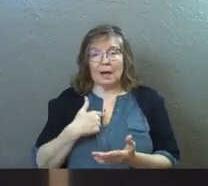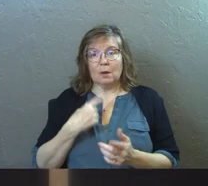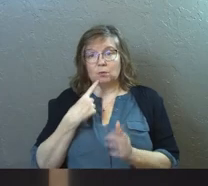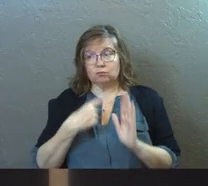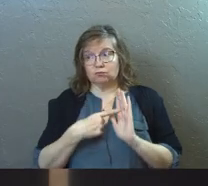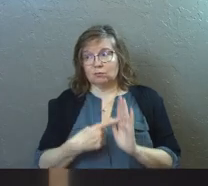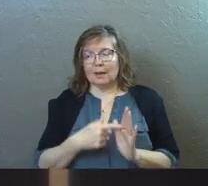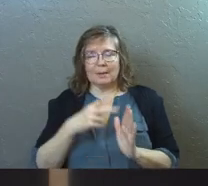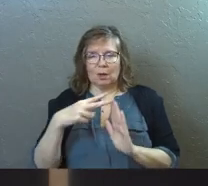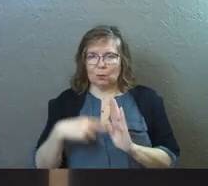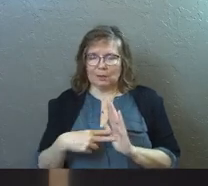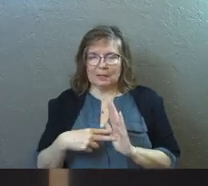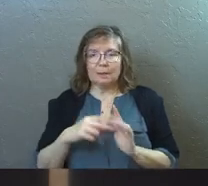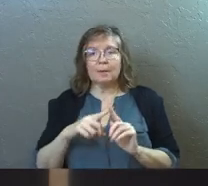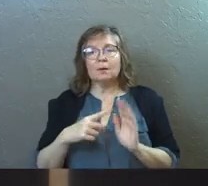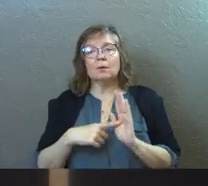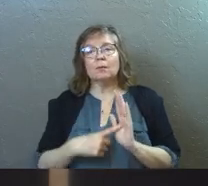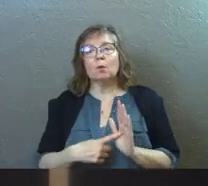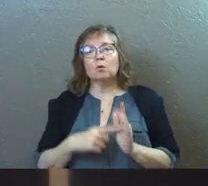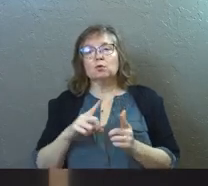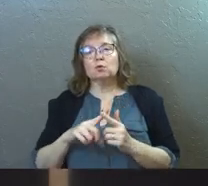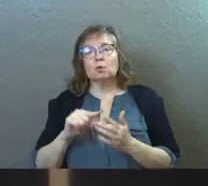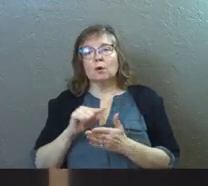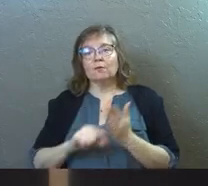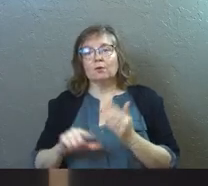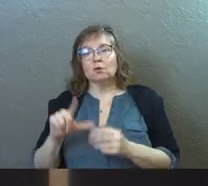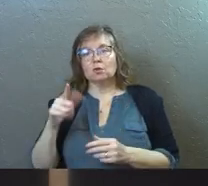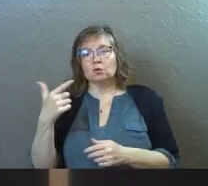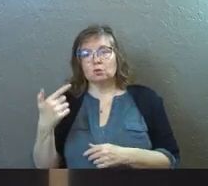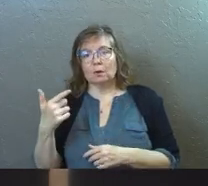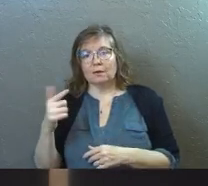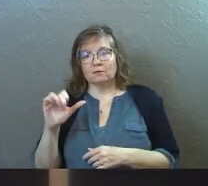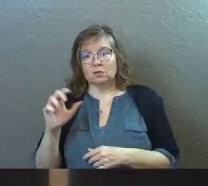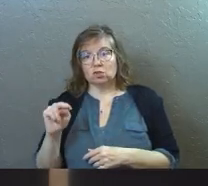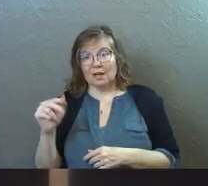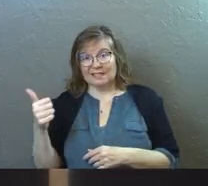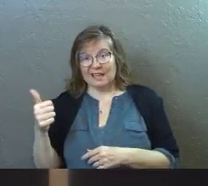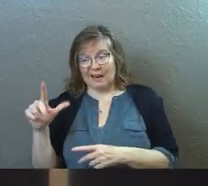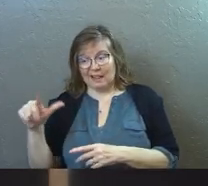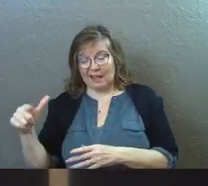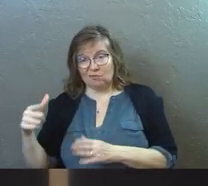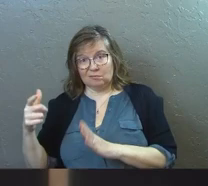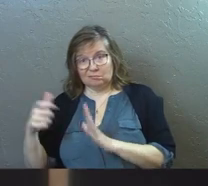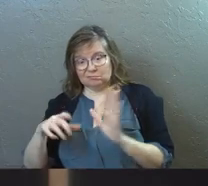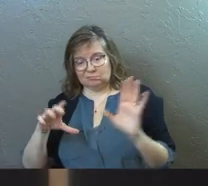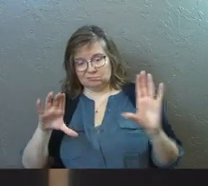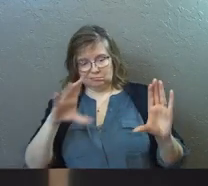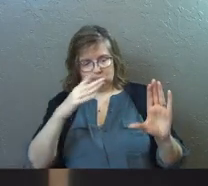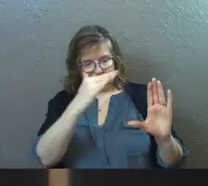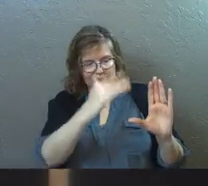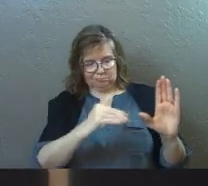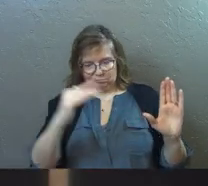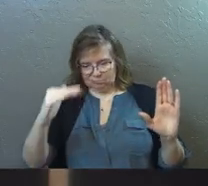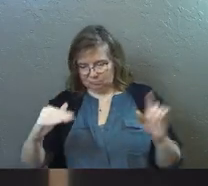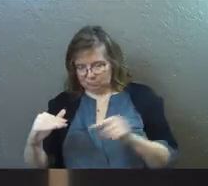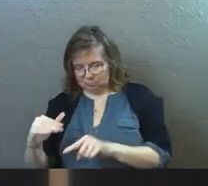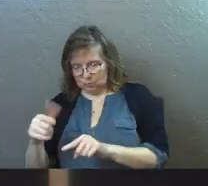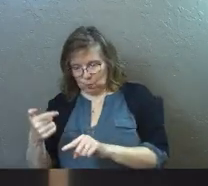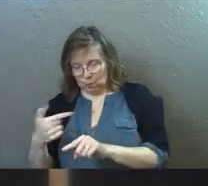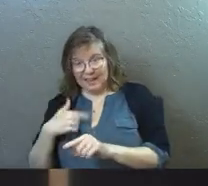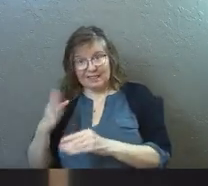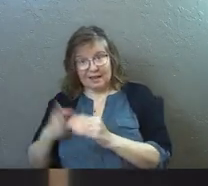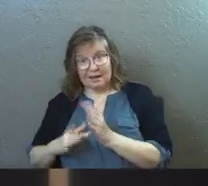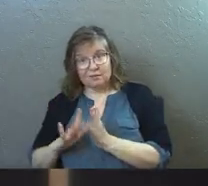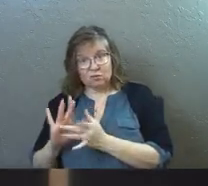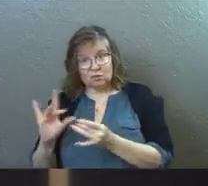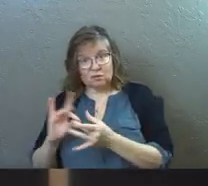I will just point you, I'm not going to read it, but I'm just going to point you to verse 21 of John 10, John 10, 21. And that is where you get to the